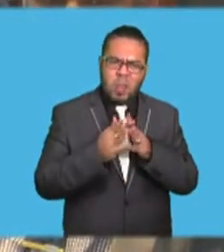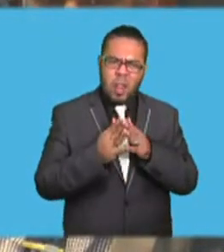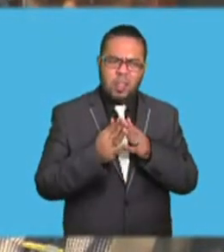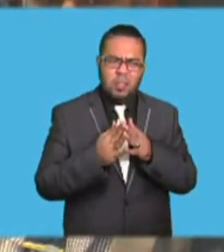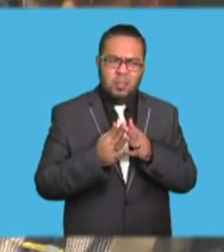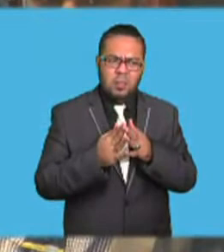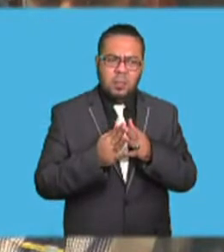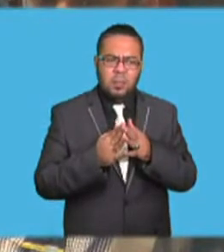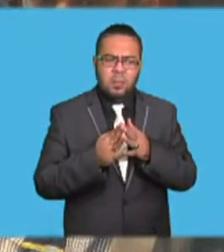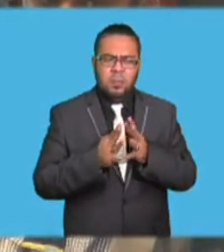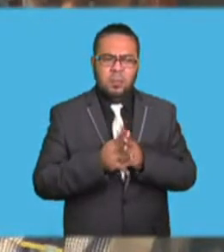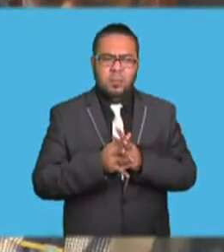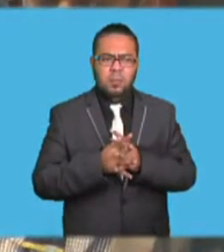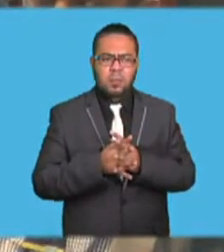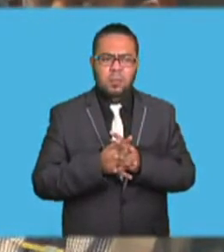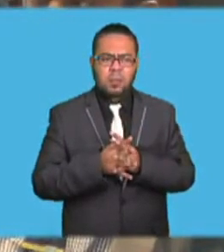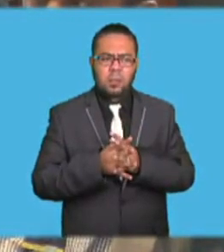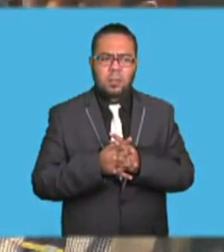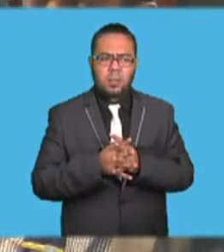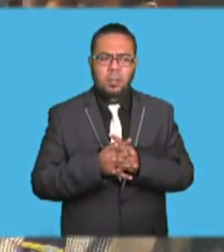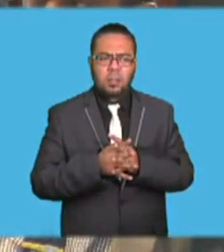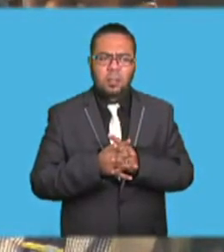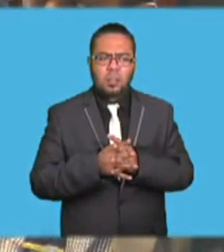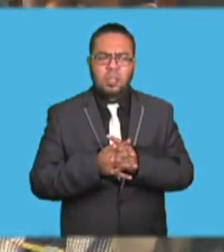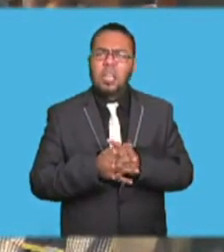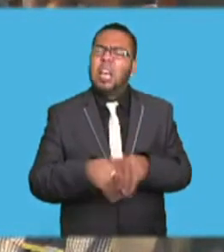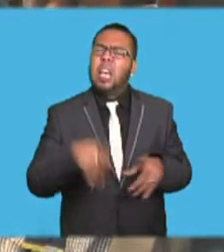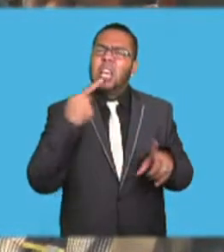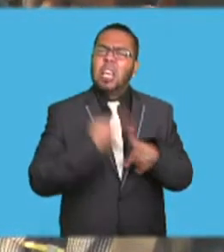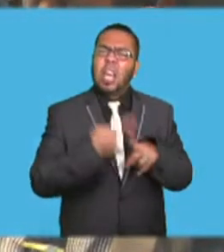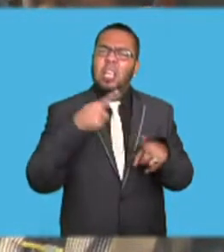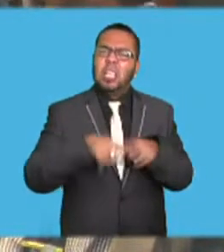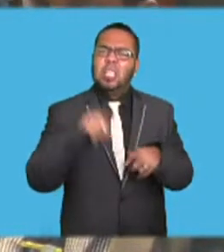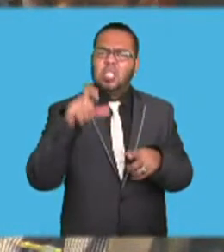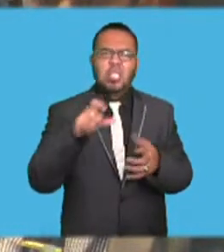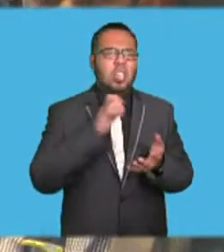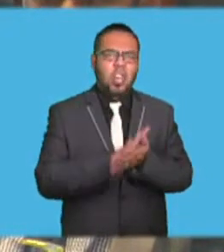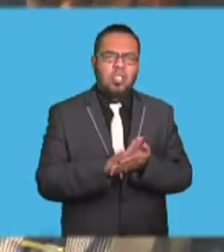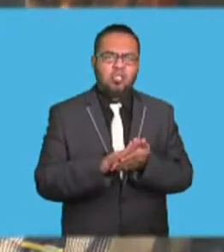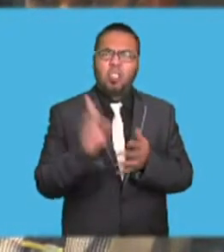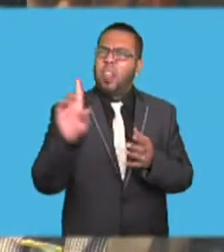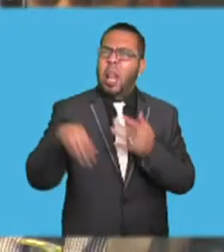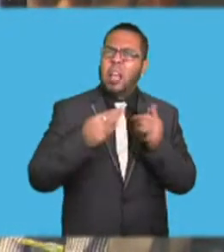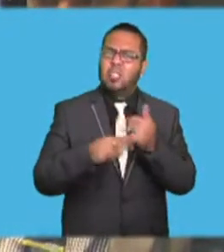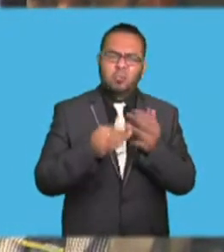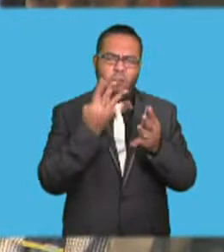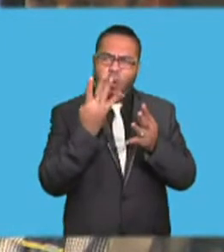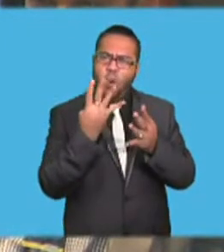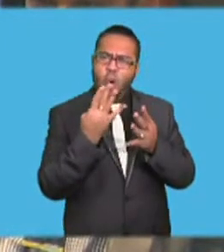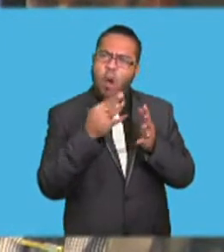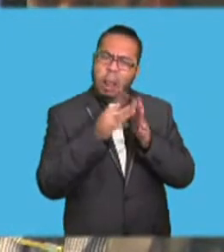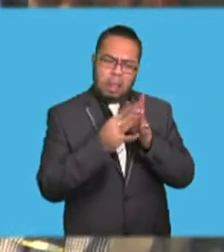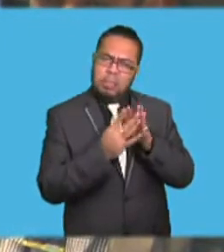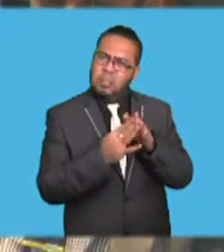Marquesh, K-E-C-H, the last four, Partnership for Global Climate Change.